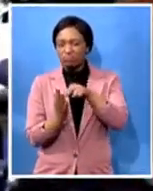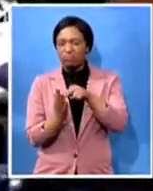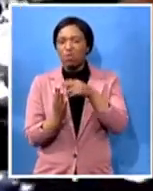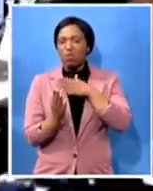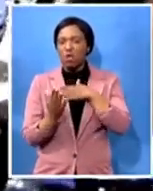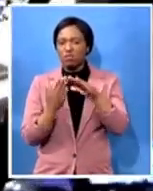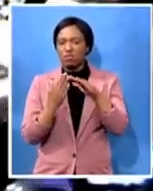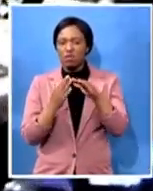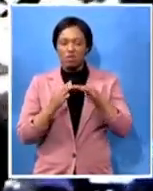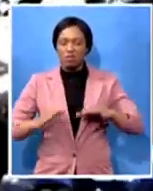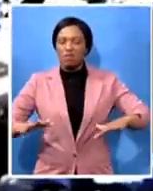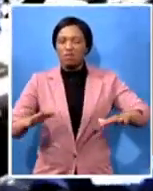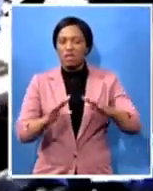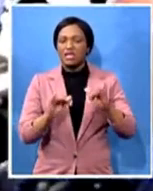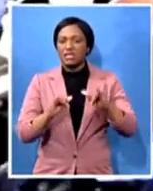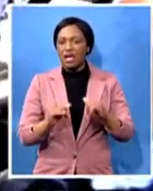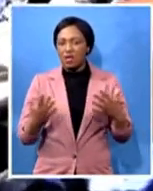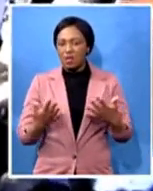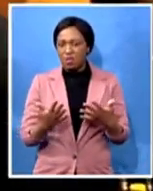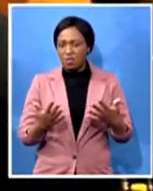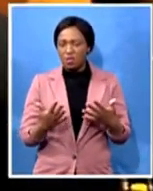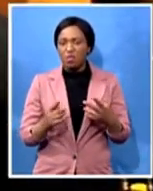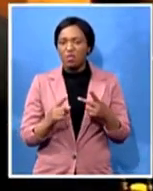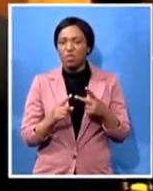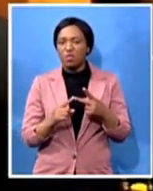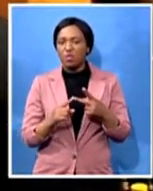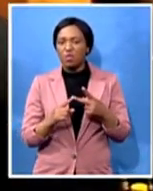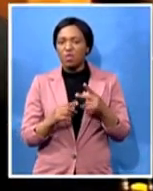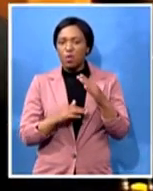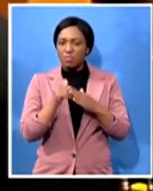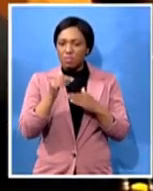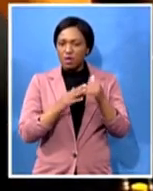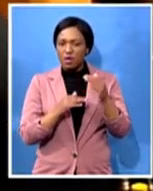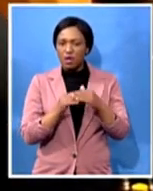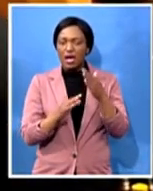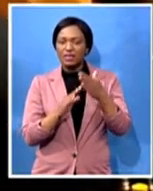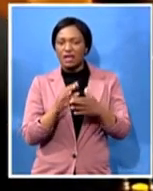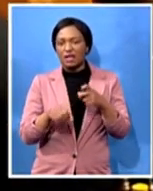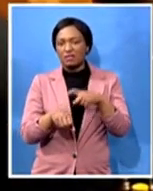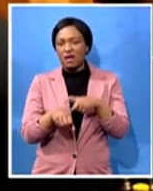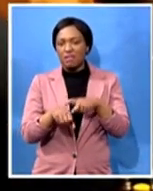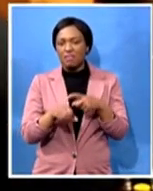and where he still resided until he's dead to do it in soviet